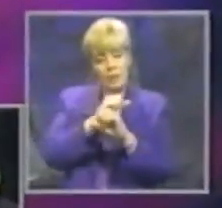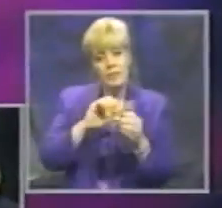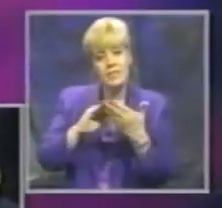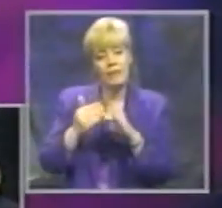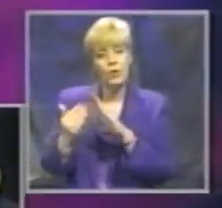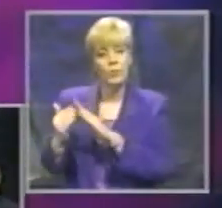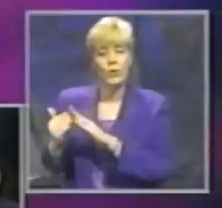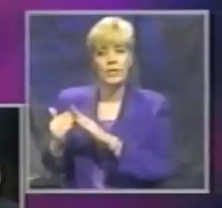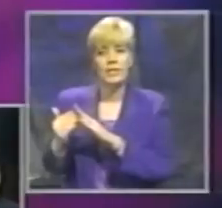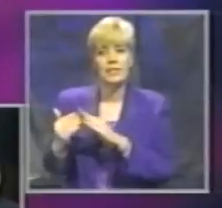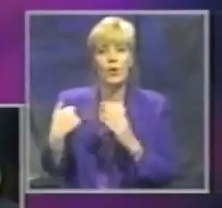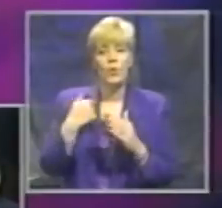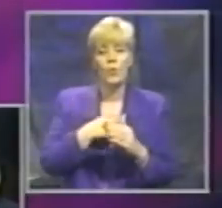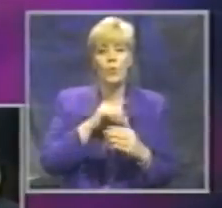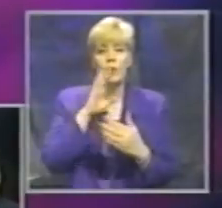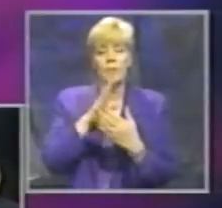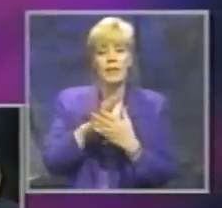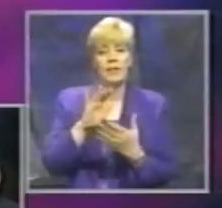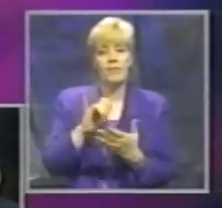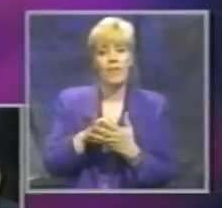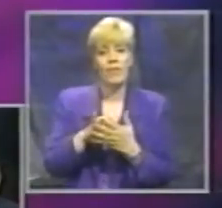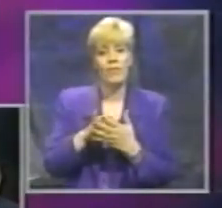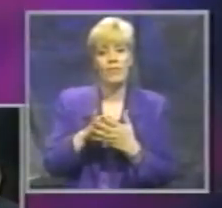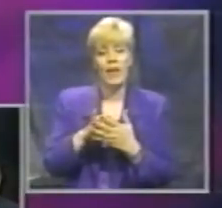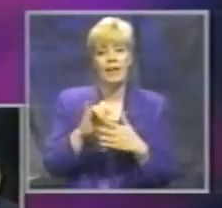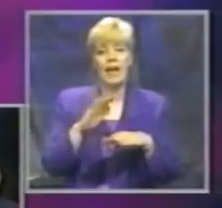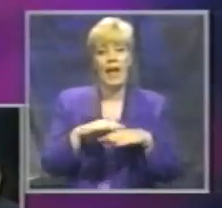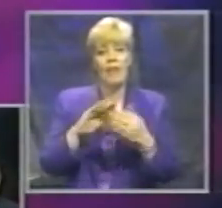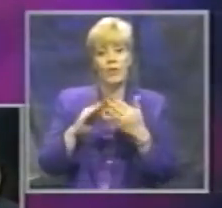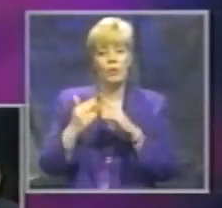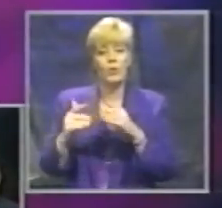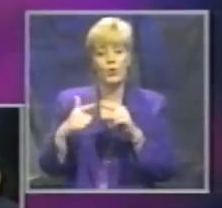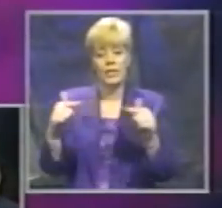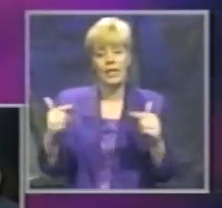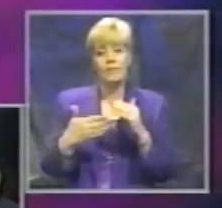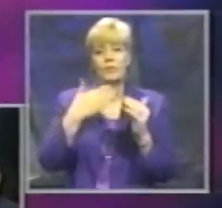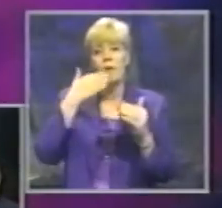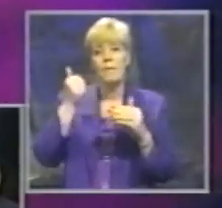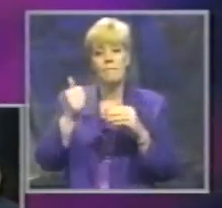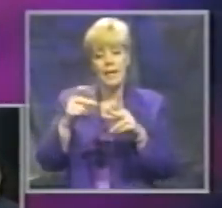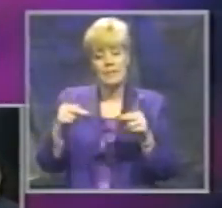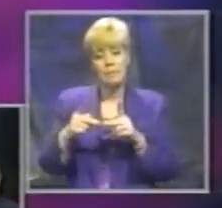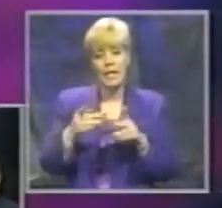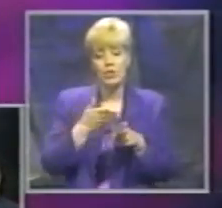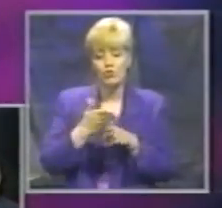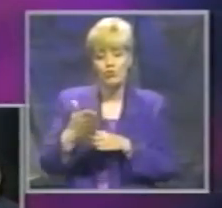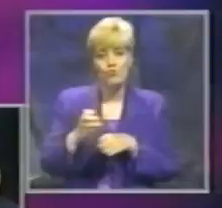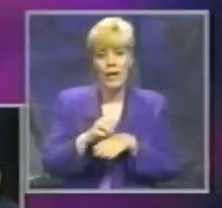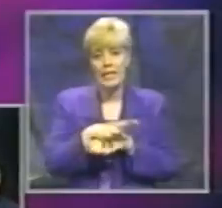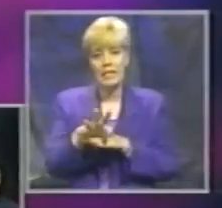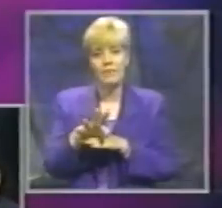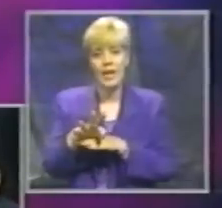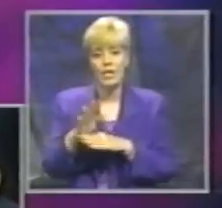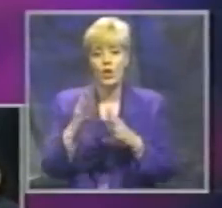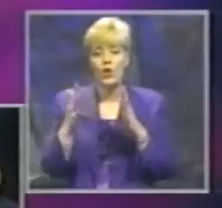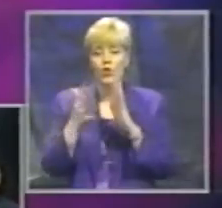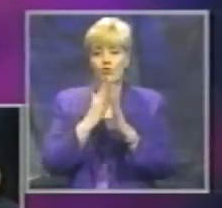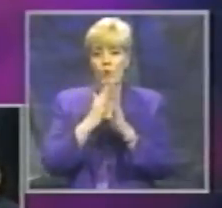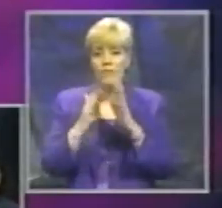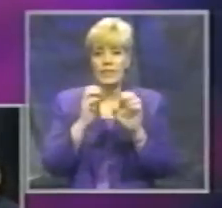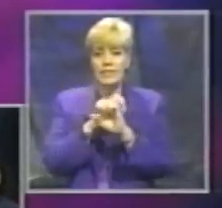And we believe that the, at the community level, is the best place to directly impact traffic safety and